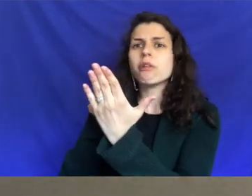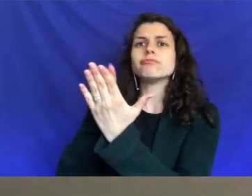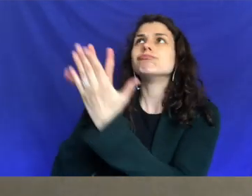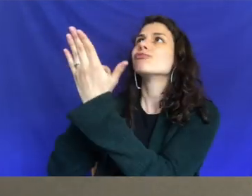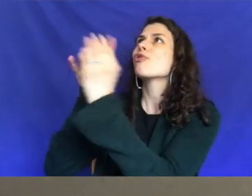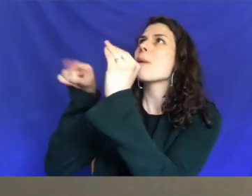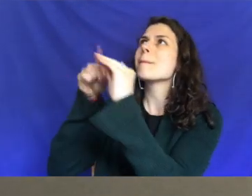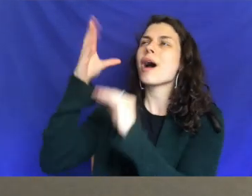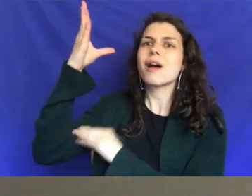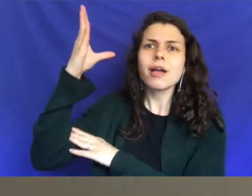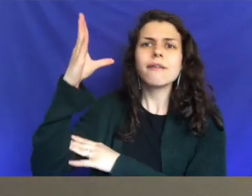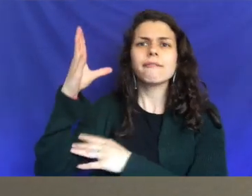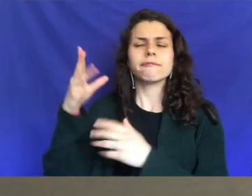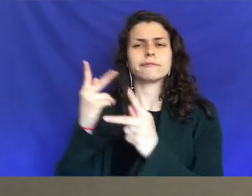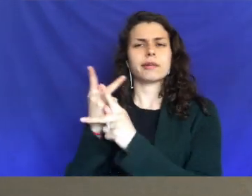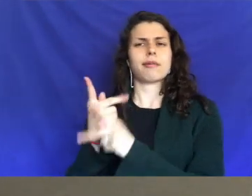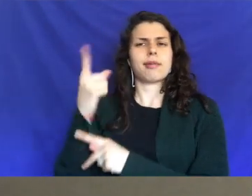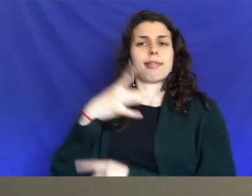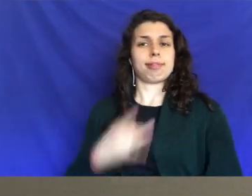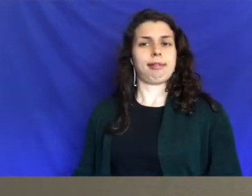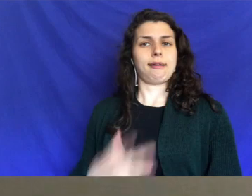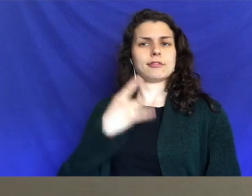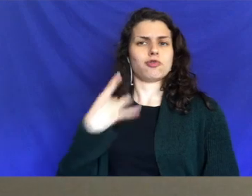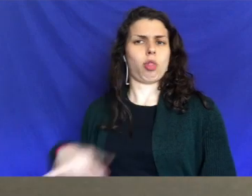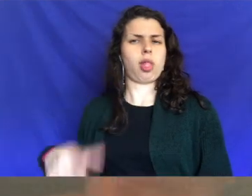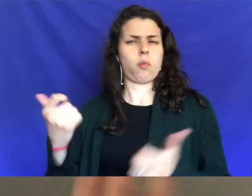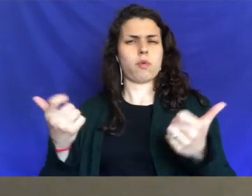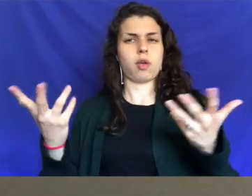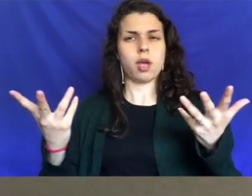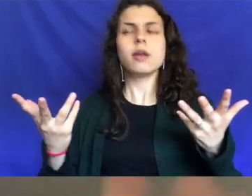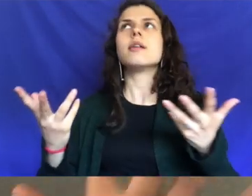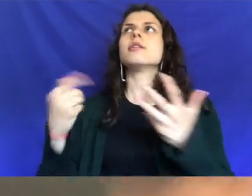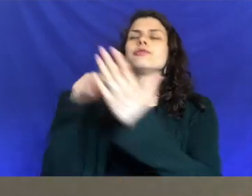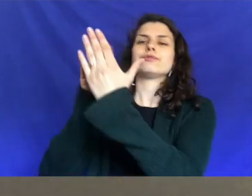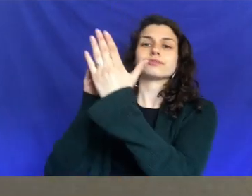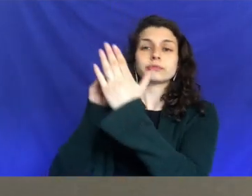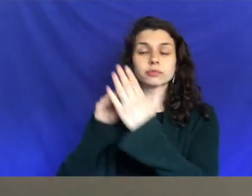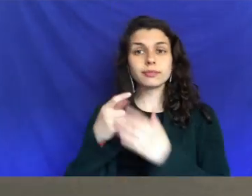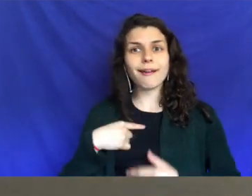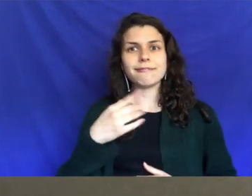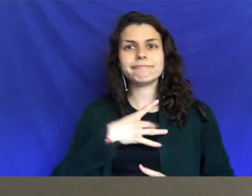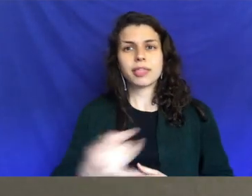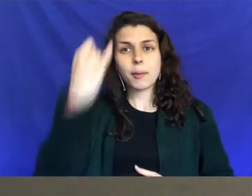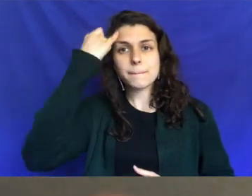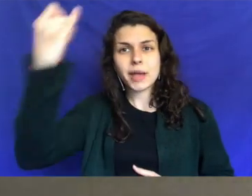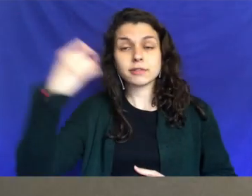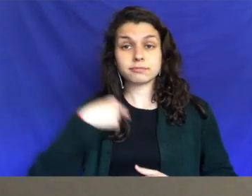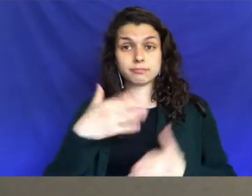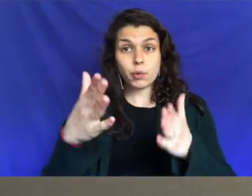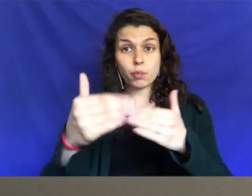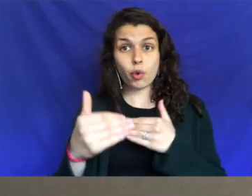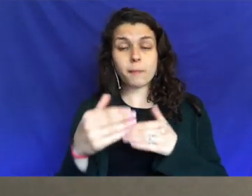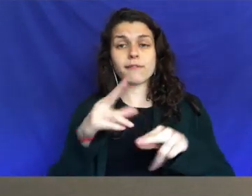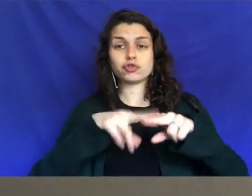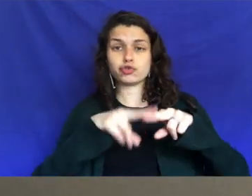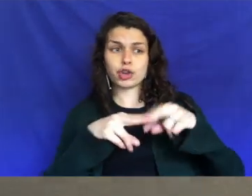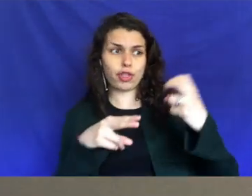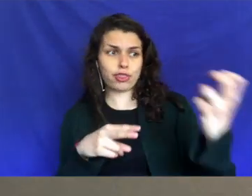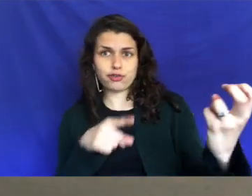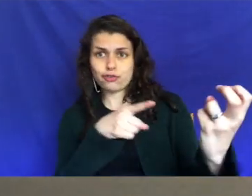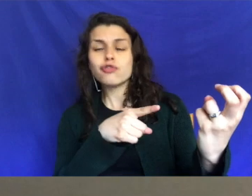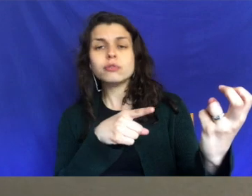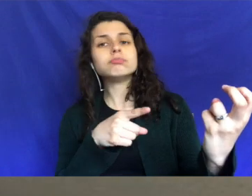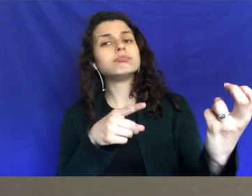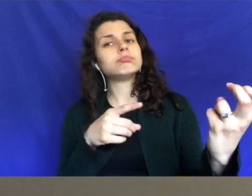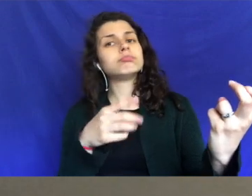guys. And something that I like to do is I like to kind of imagine, I have a desk, I'm in my room right now. I have a chair in my desk and I like to imagine God